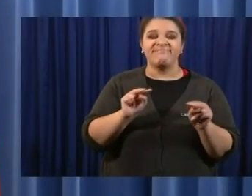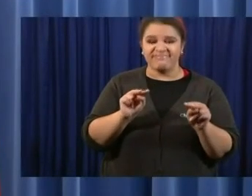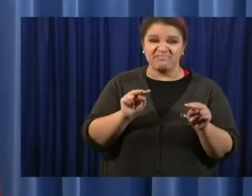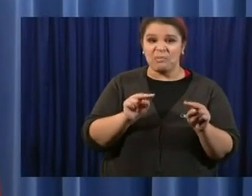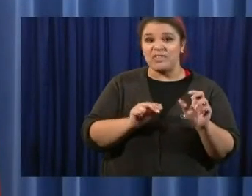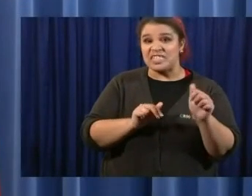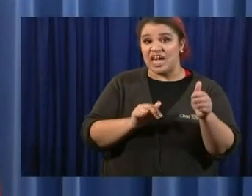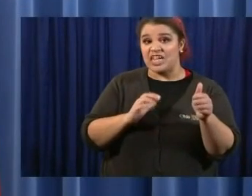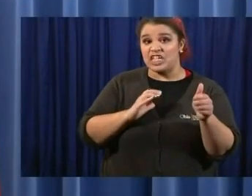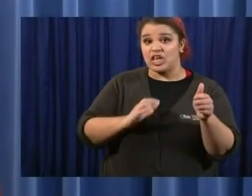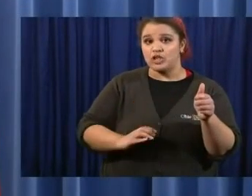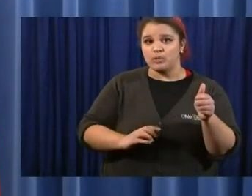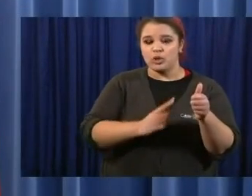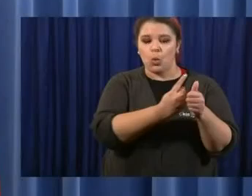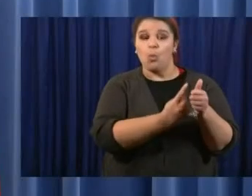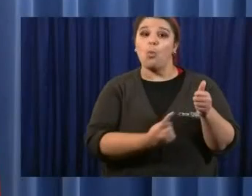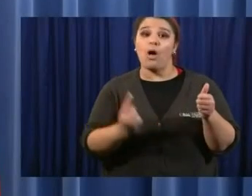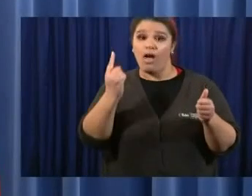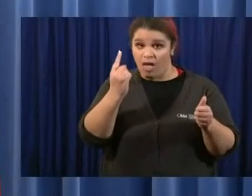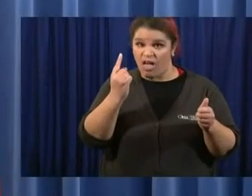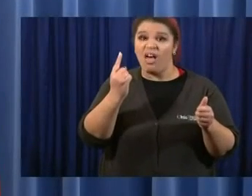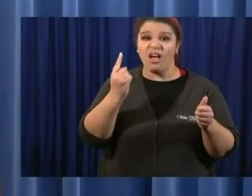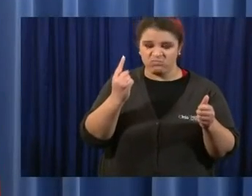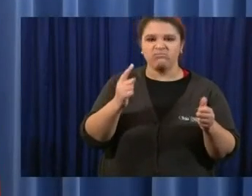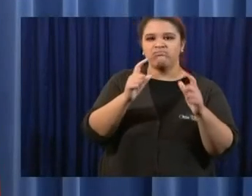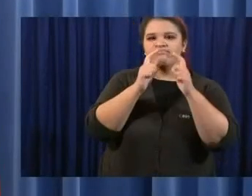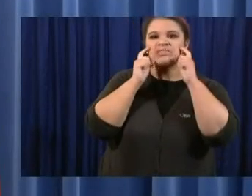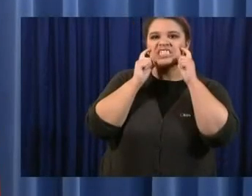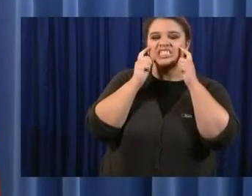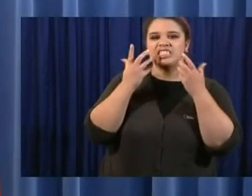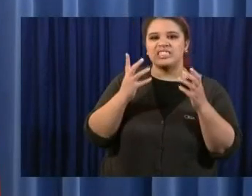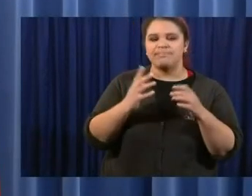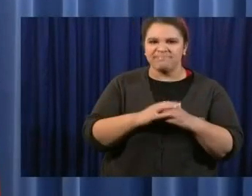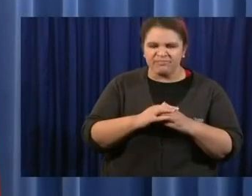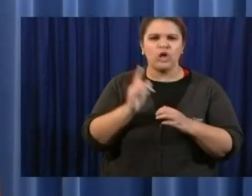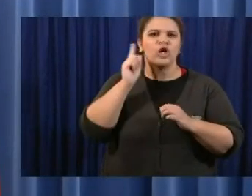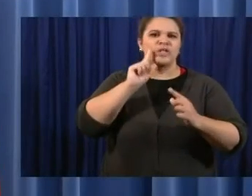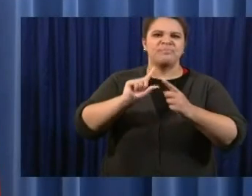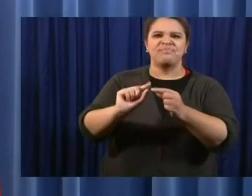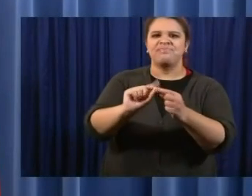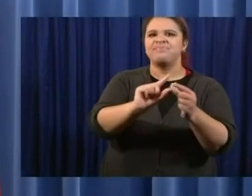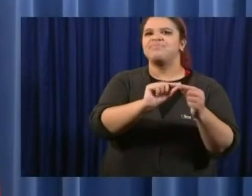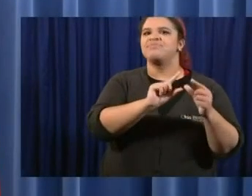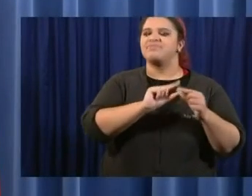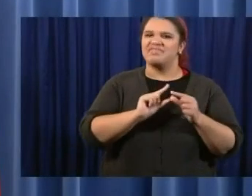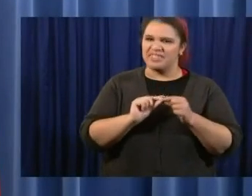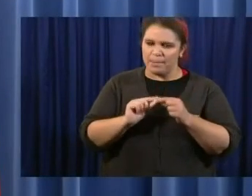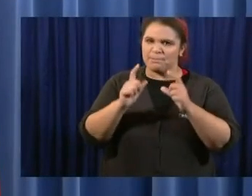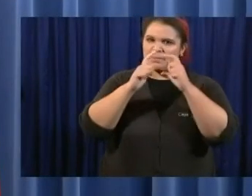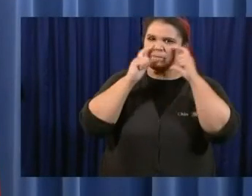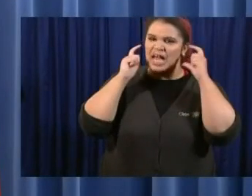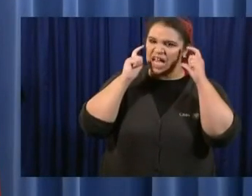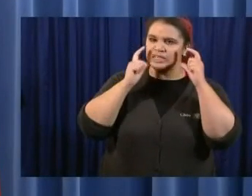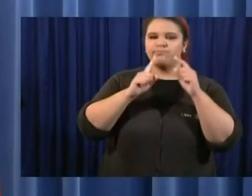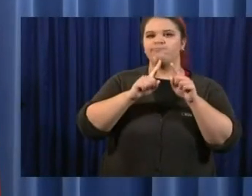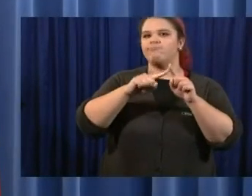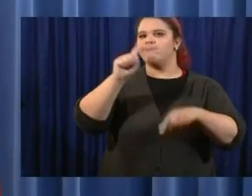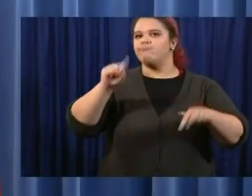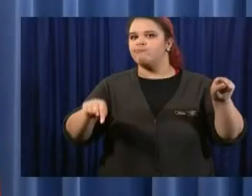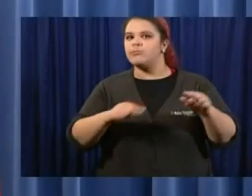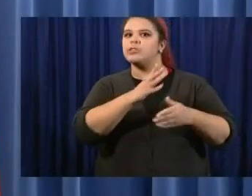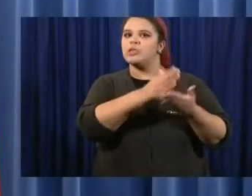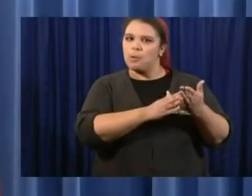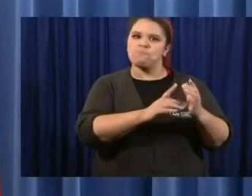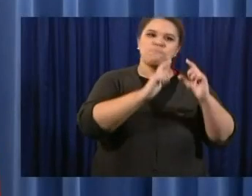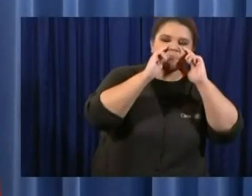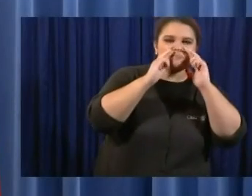reports of uneven mask wearing at businesses around the state this past weekend. And in addition, on Saturday night near Dayton, police from several